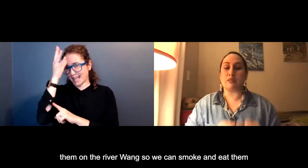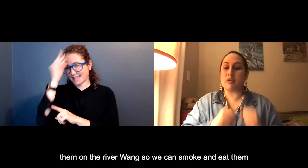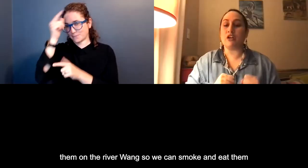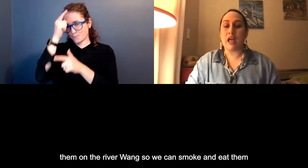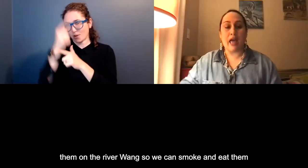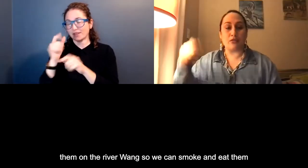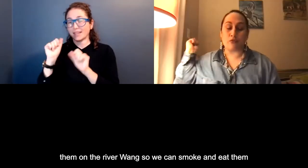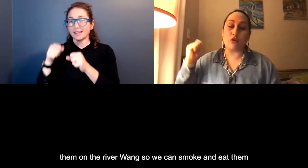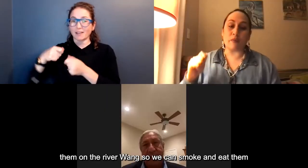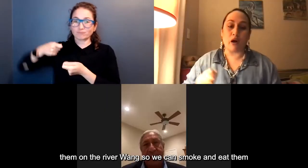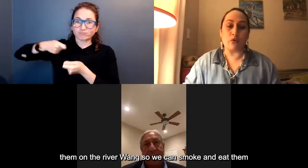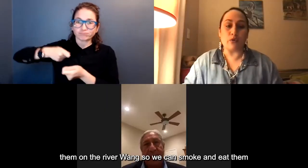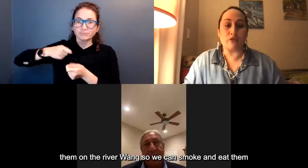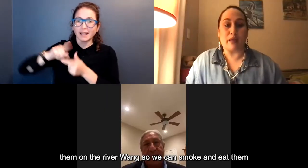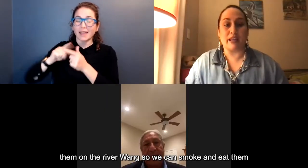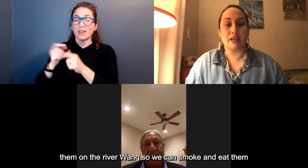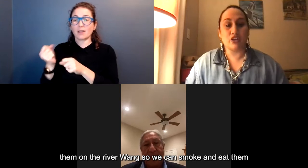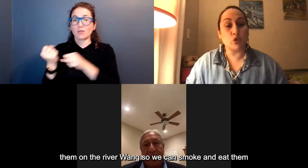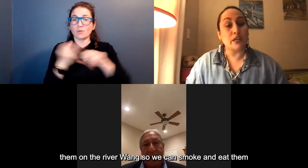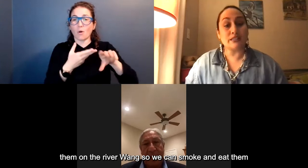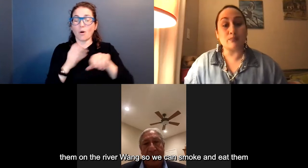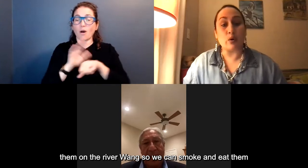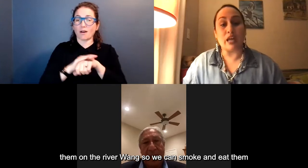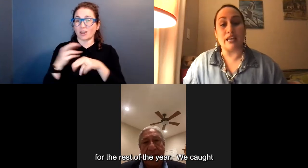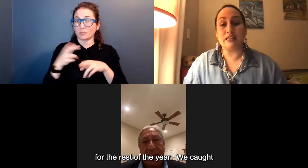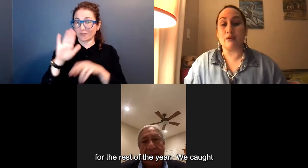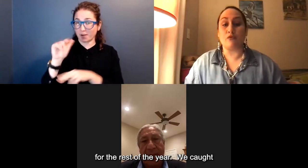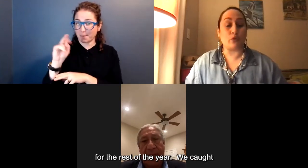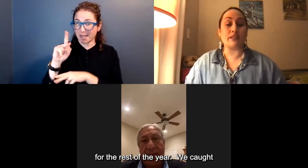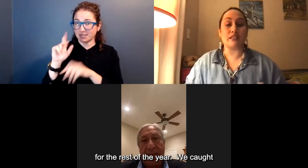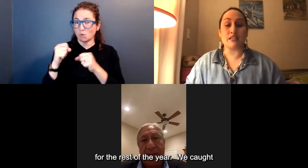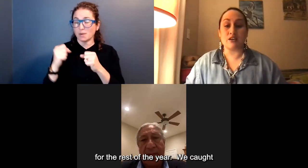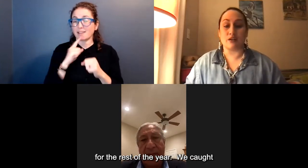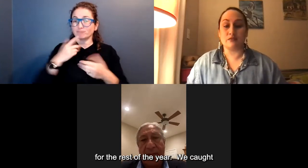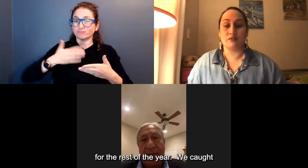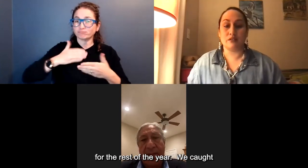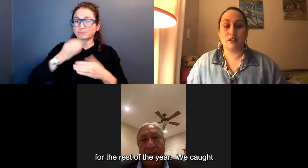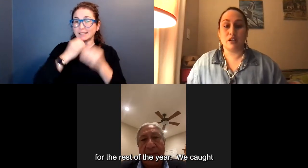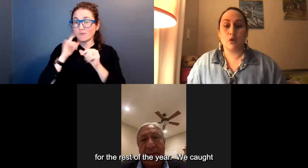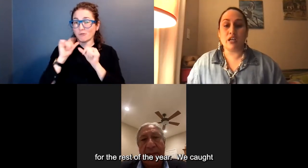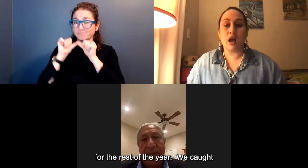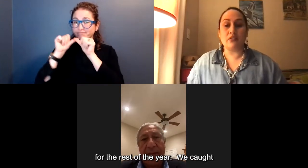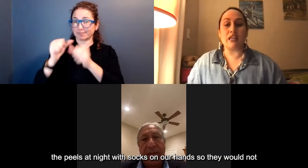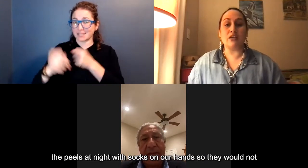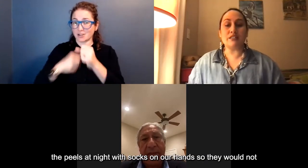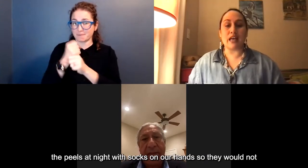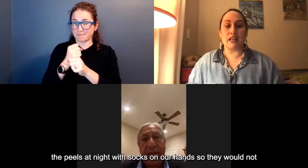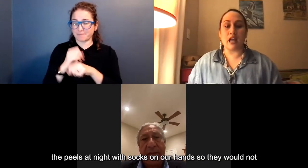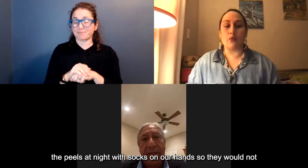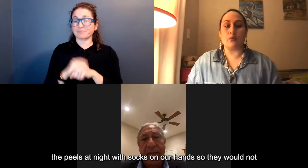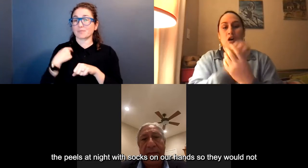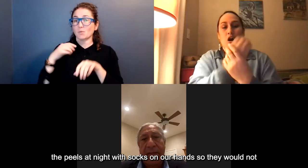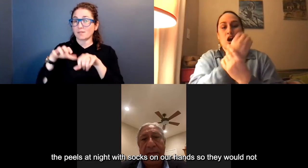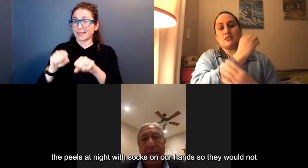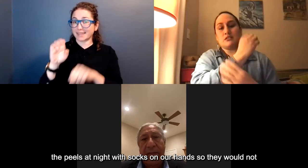to spear and throw them on the river bank so we can smoke and eat them for the rest of the year. We caught the eels at